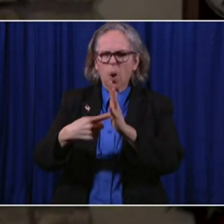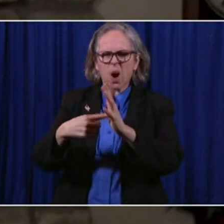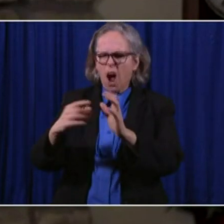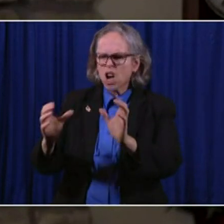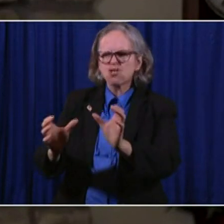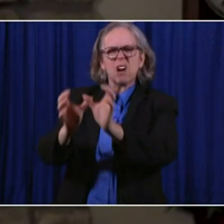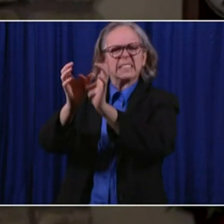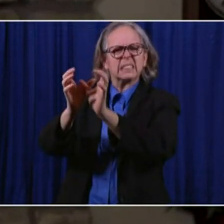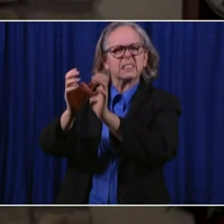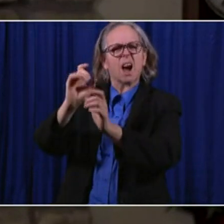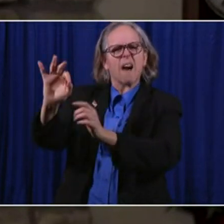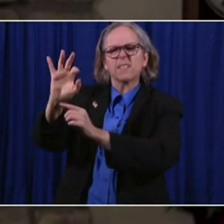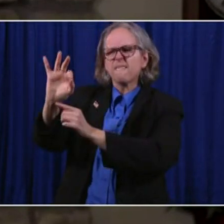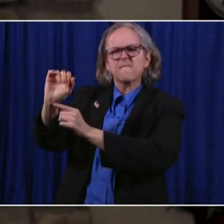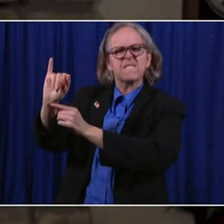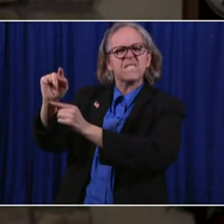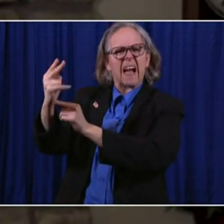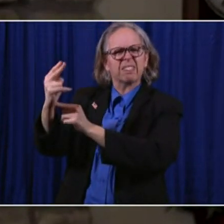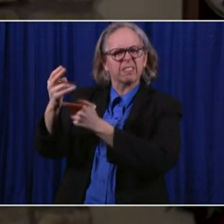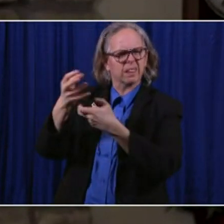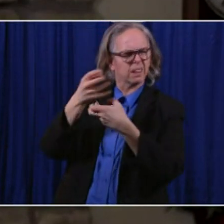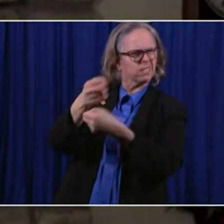That is what the Constitution is.